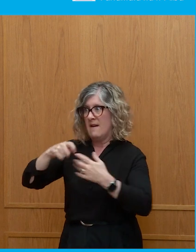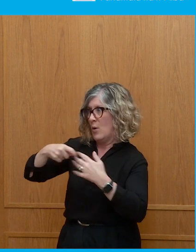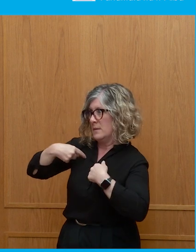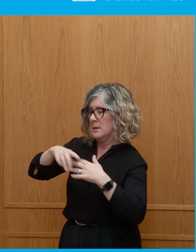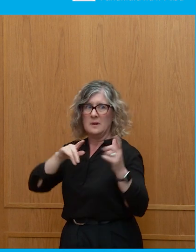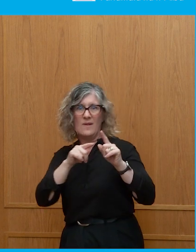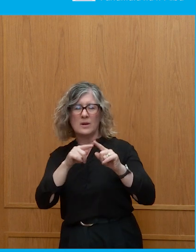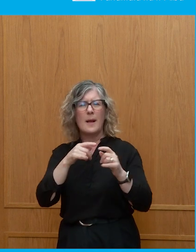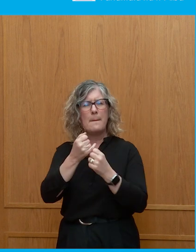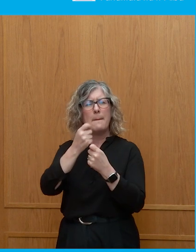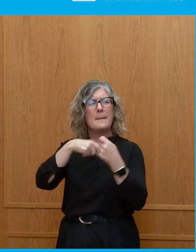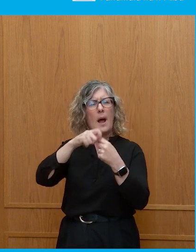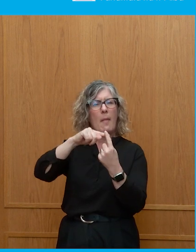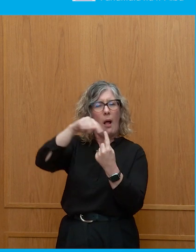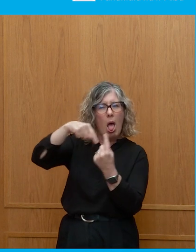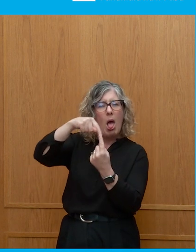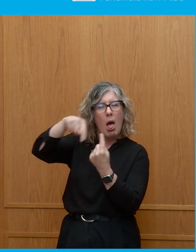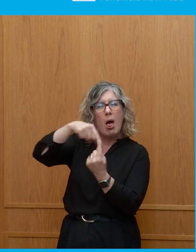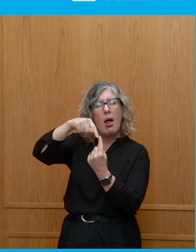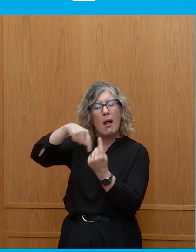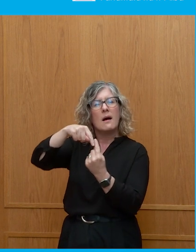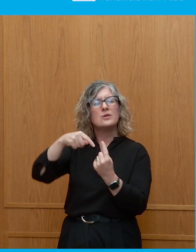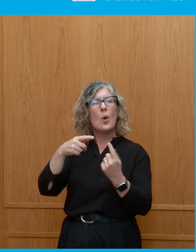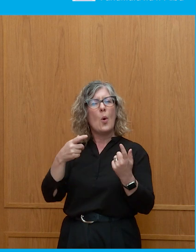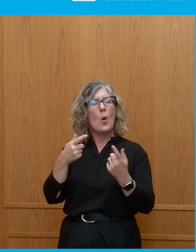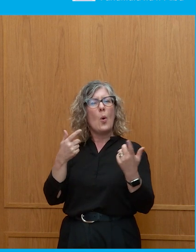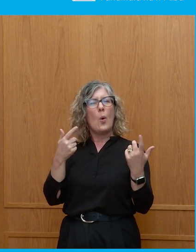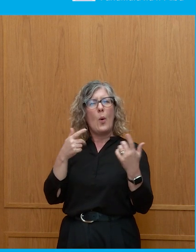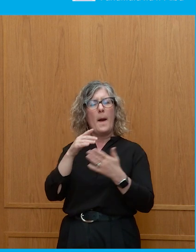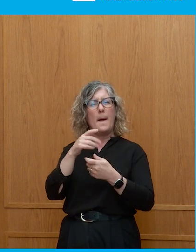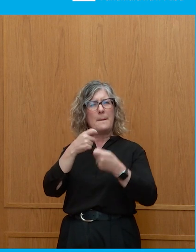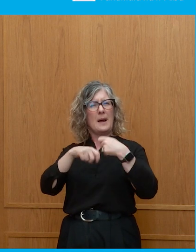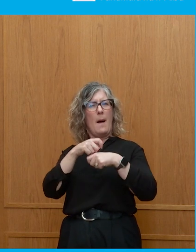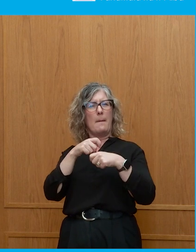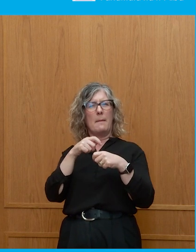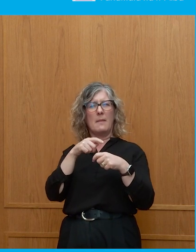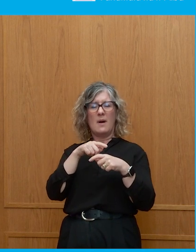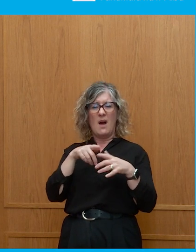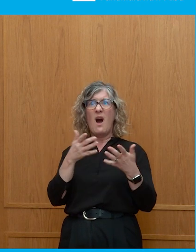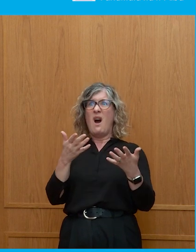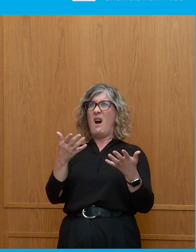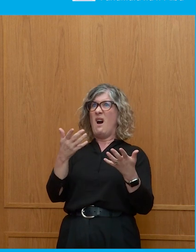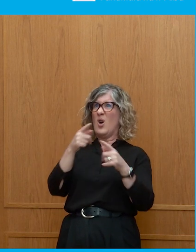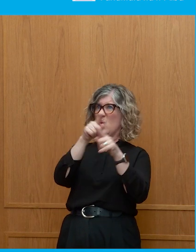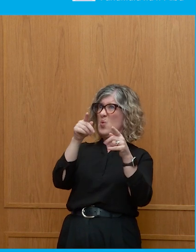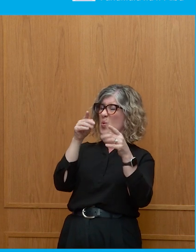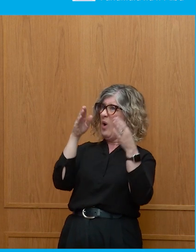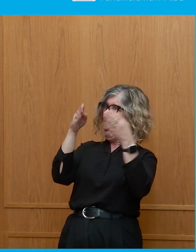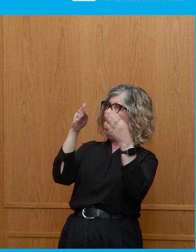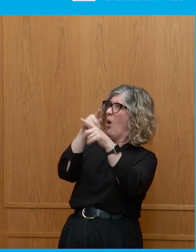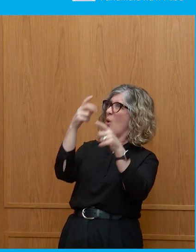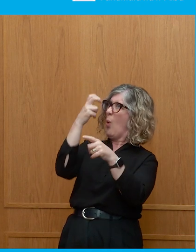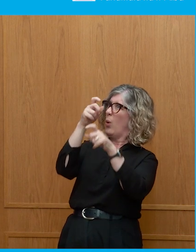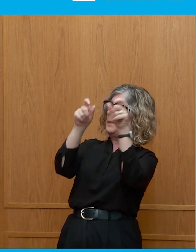the sort of self-perpetuating thing, because then politics becomes about these issues that you're not as engaged in. Do you see what I mean? So, it's quite